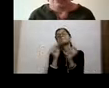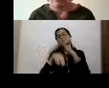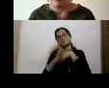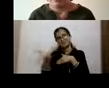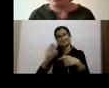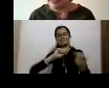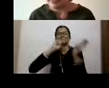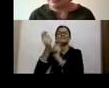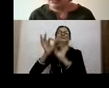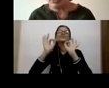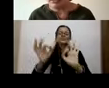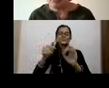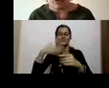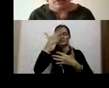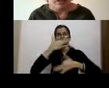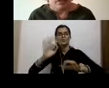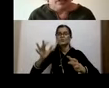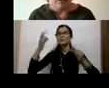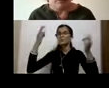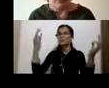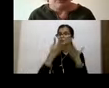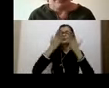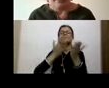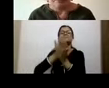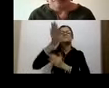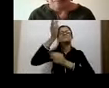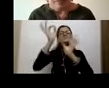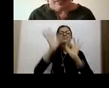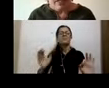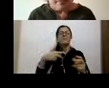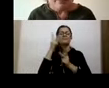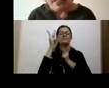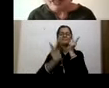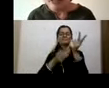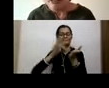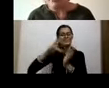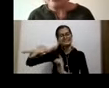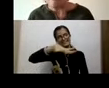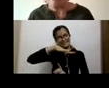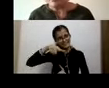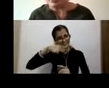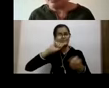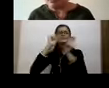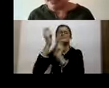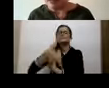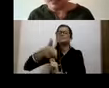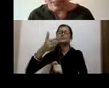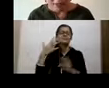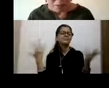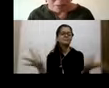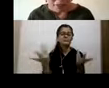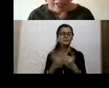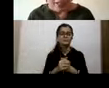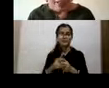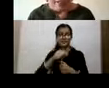in terms of just creating a new kind of model for tourism. But the biggest transformation for me has been these